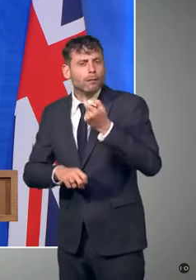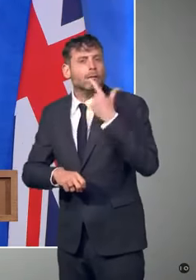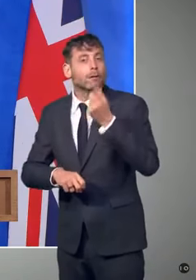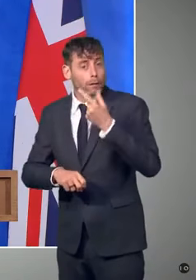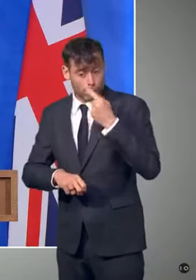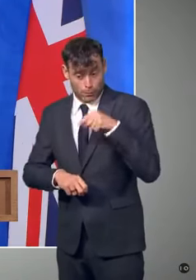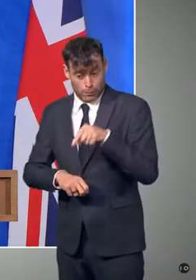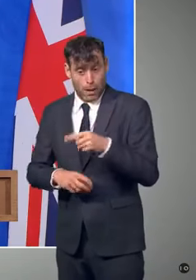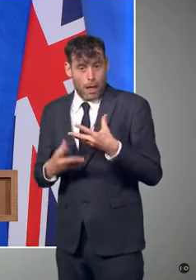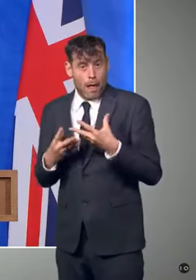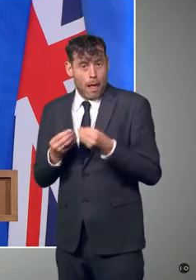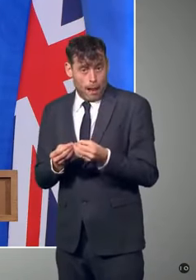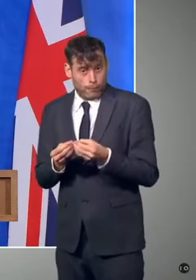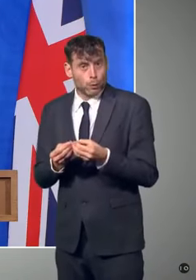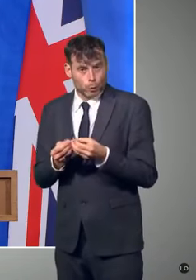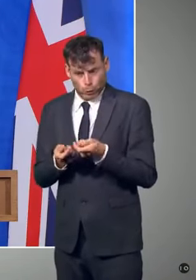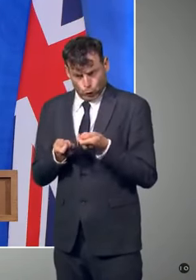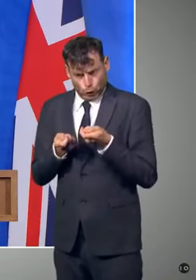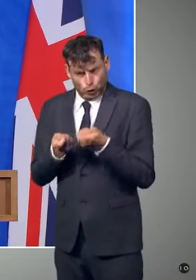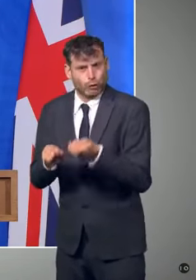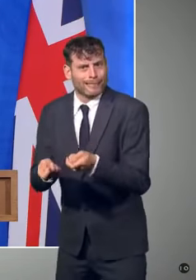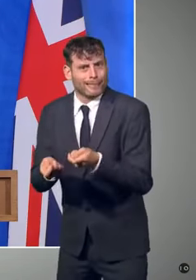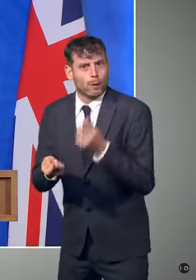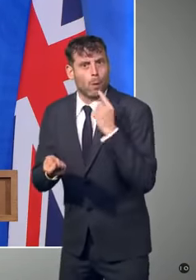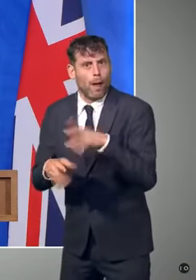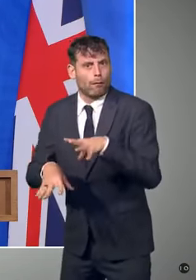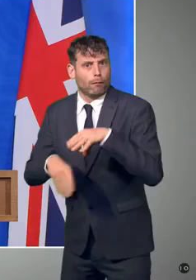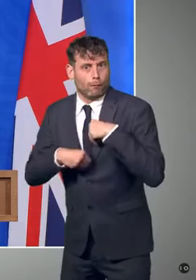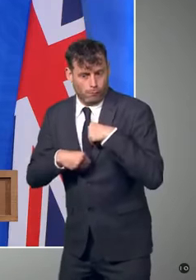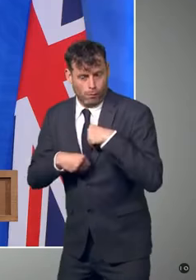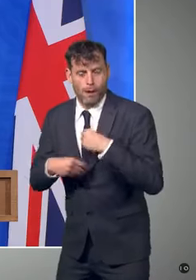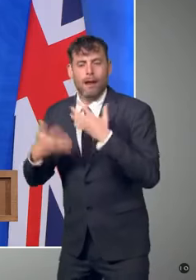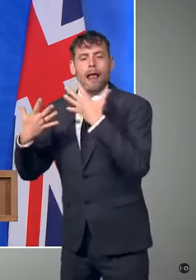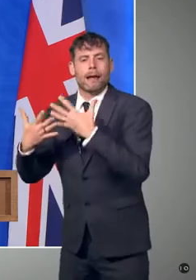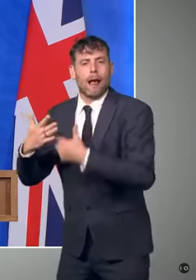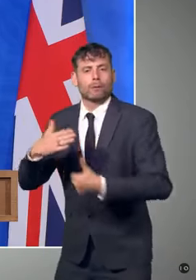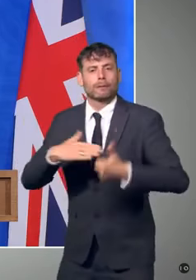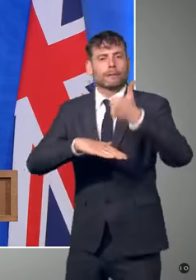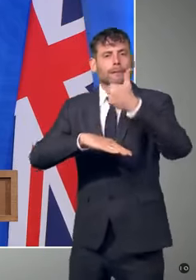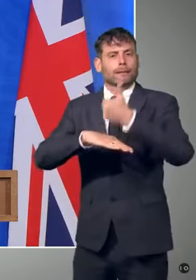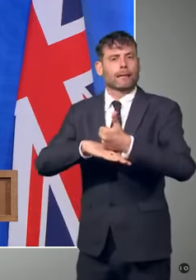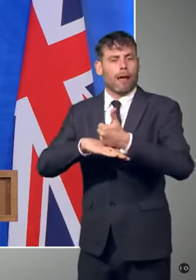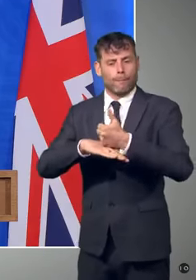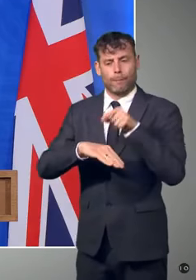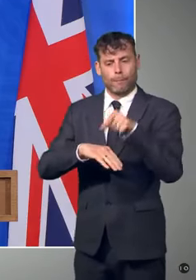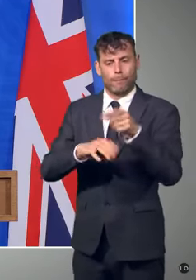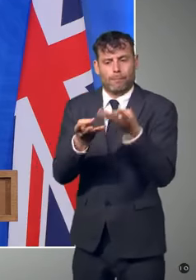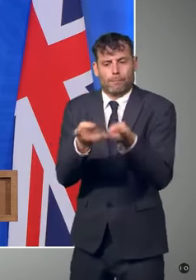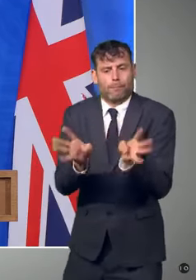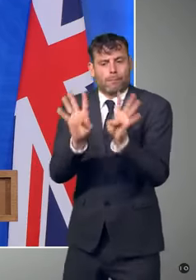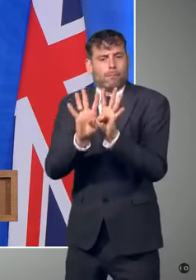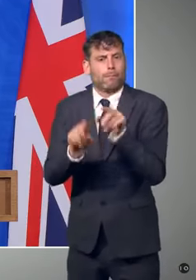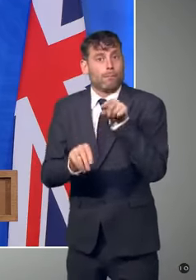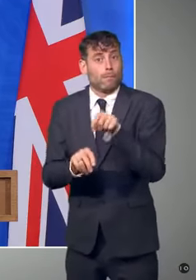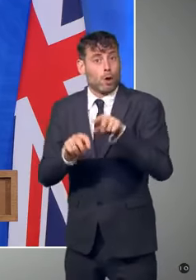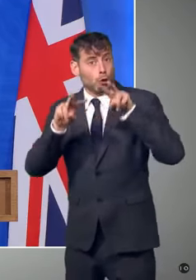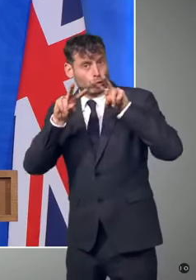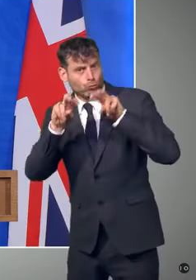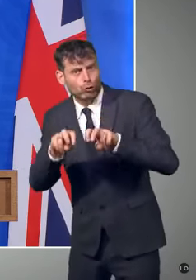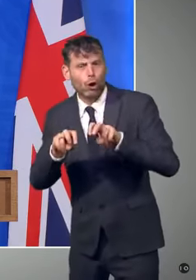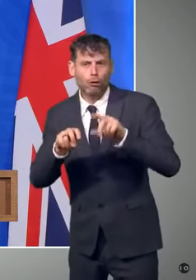antivirals task force to search for the most promising new medicines and support their development